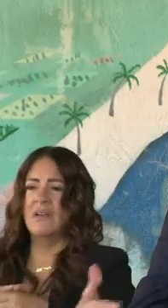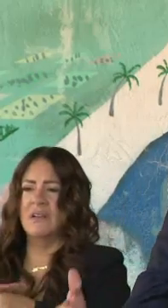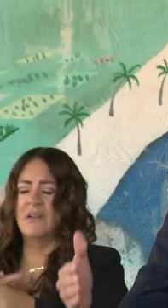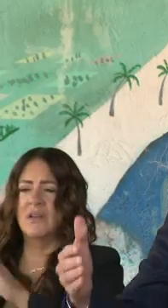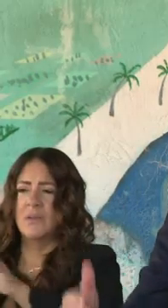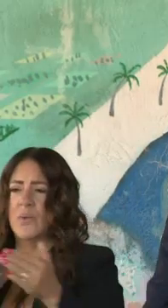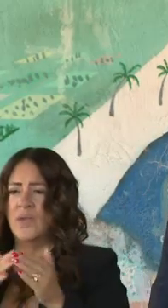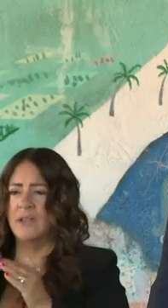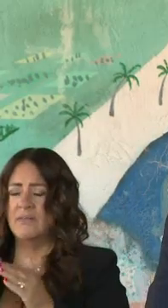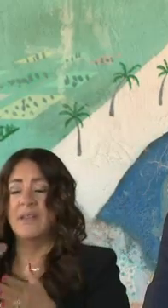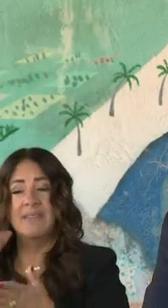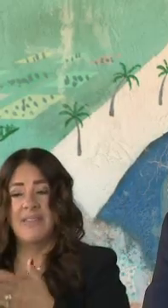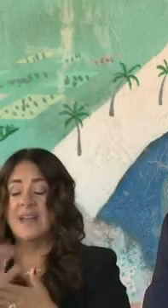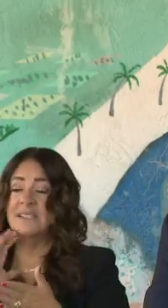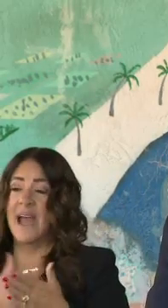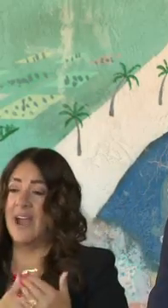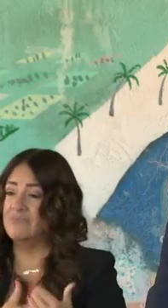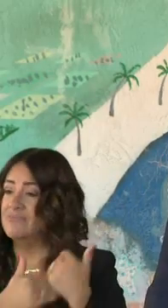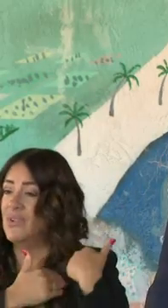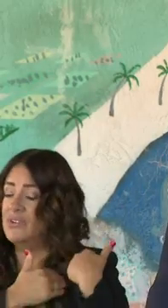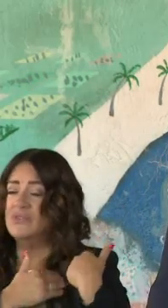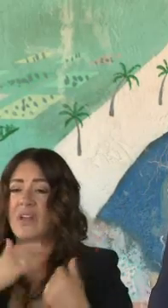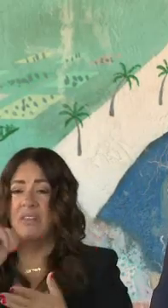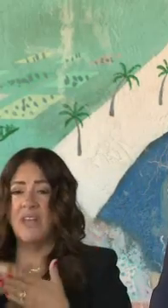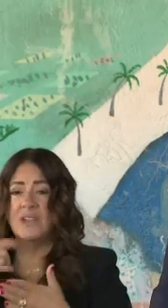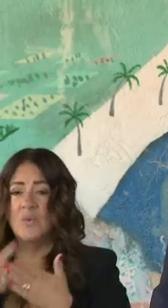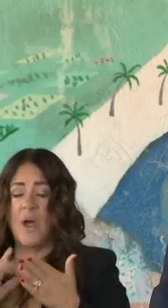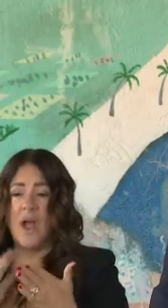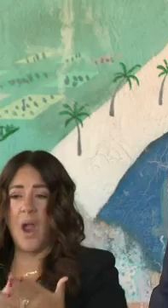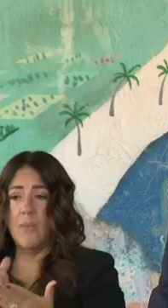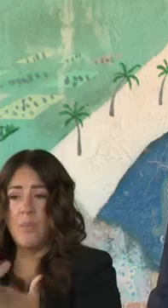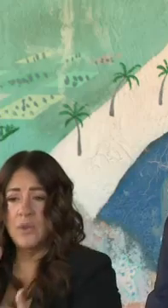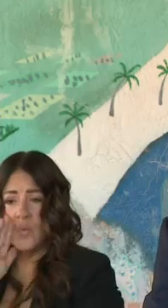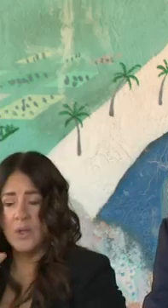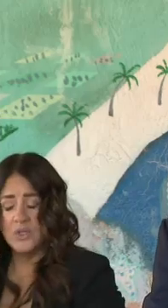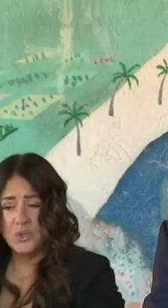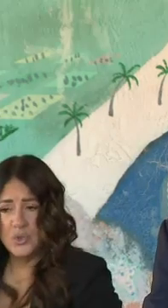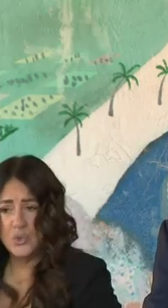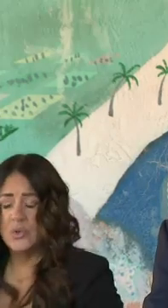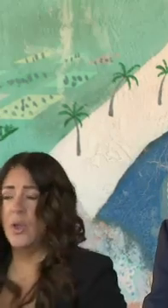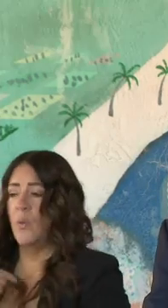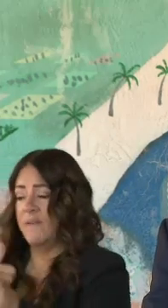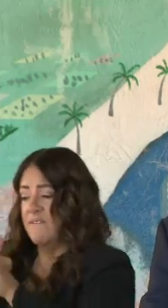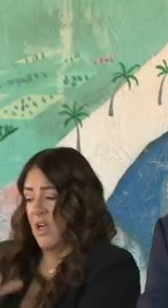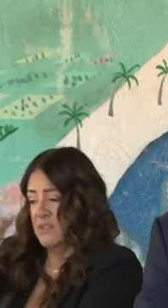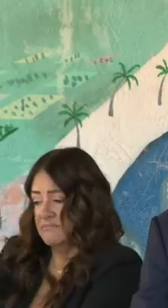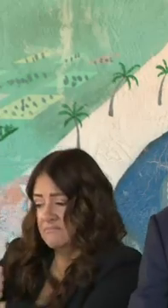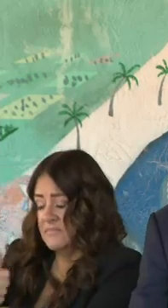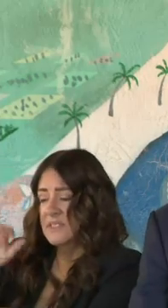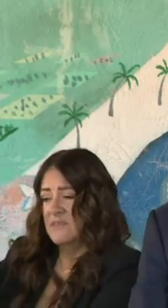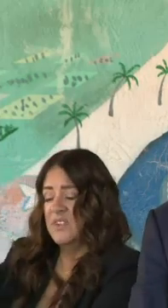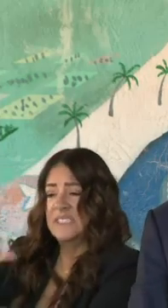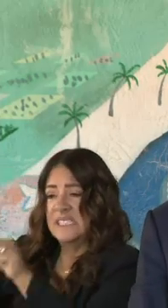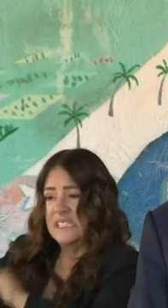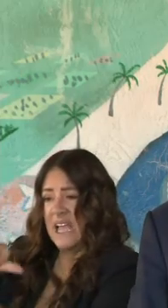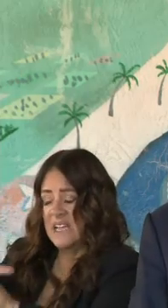the charge, that's the approach we're taking here in California, it's science-based, it's based upon